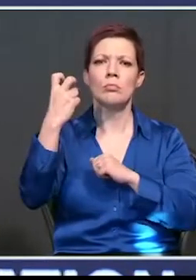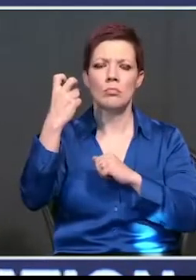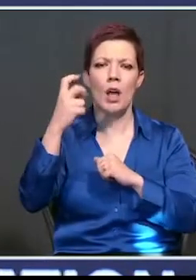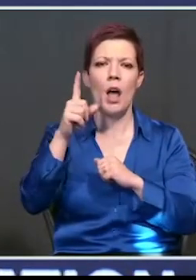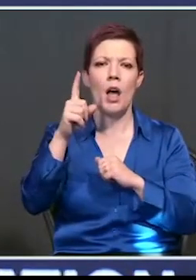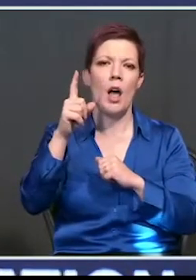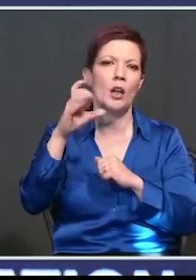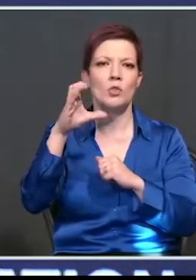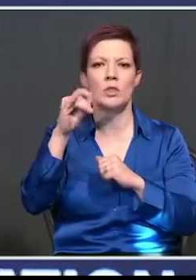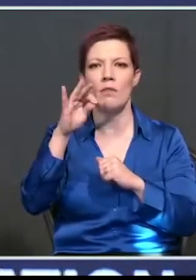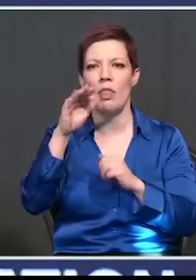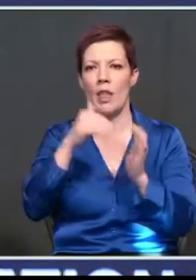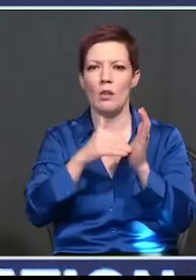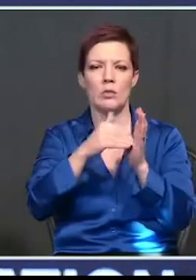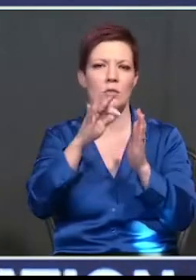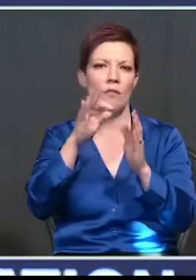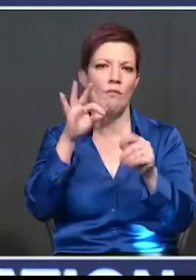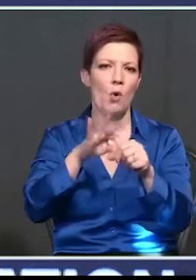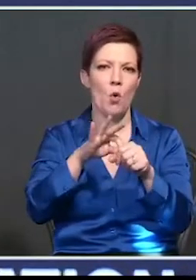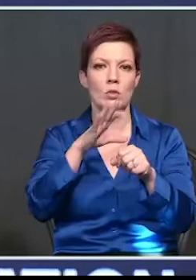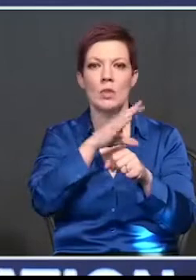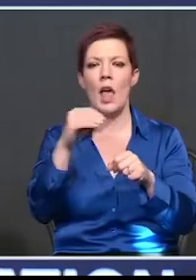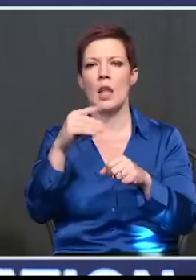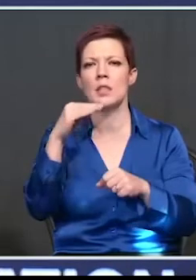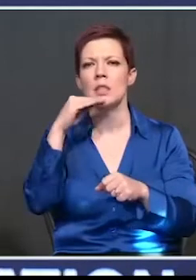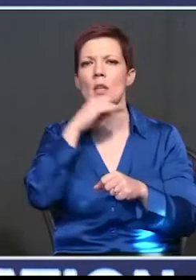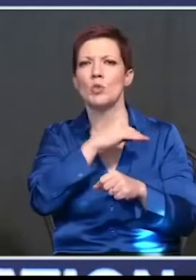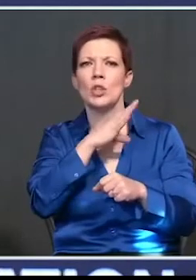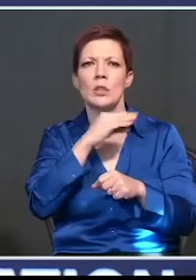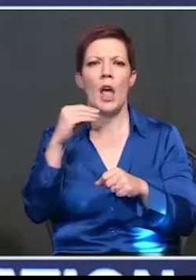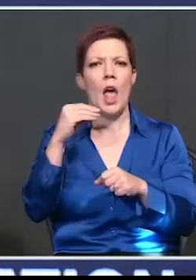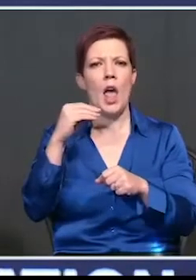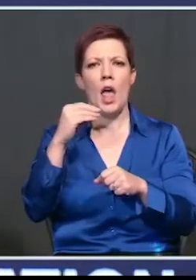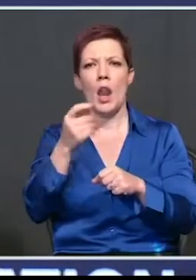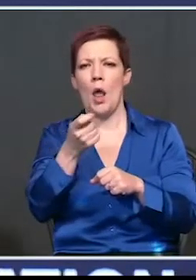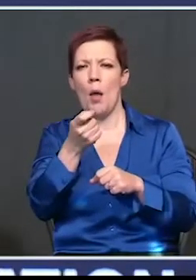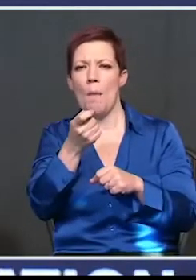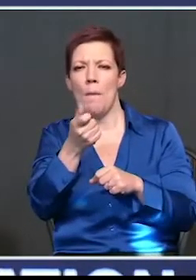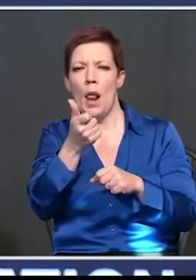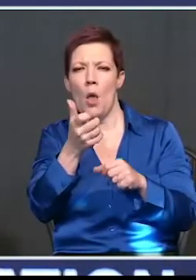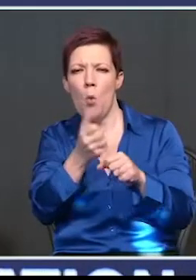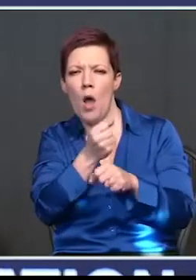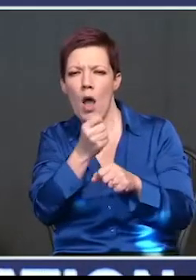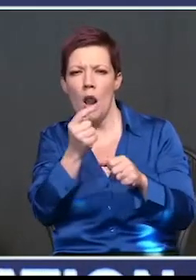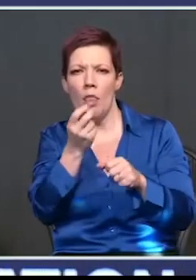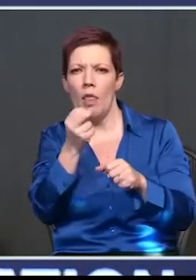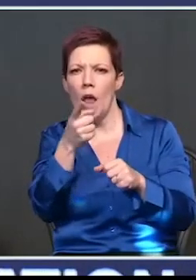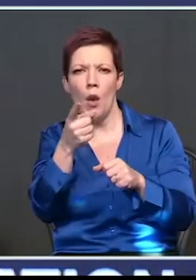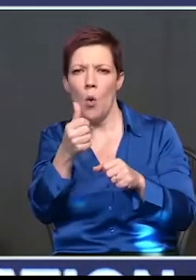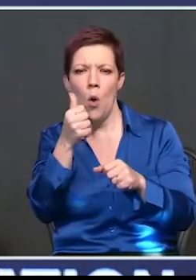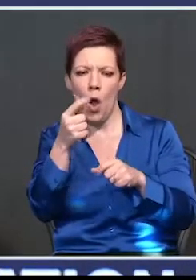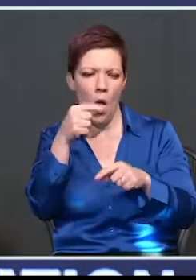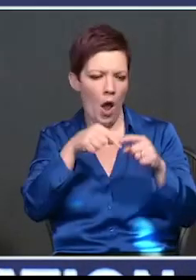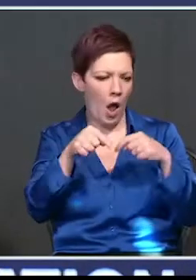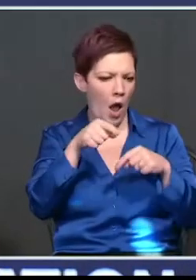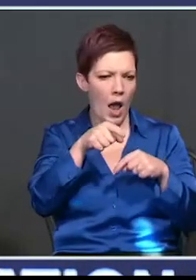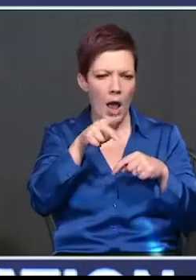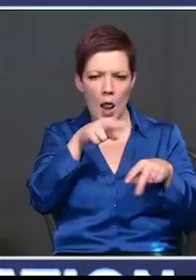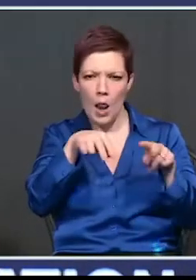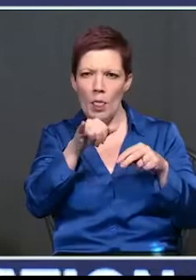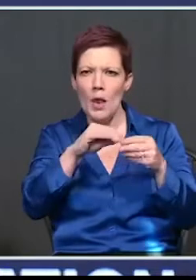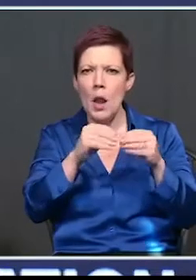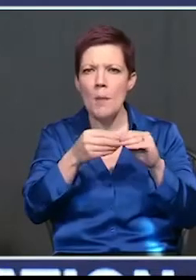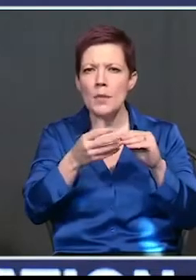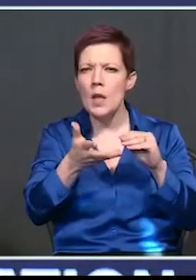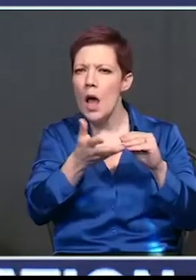all of the things that they did and then slightly win a swing state. And you just have to look at the numbers, look at what's been on tape, look